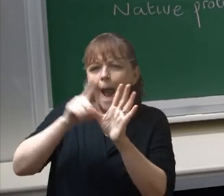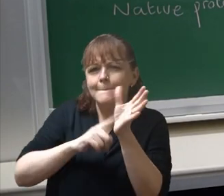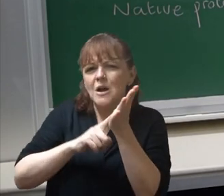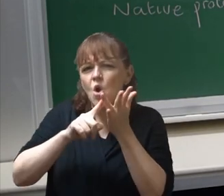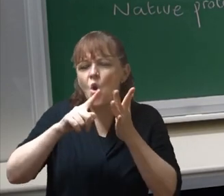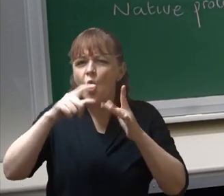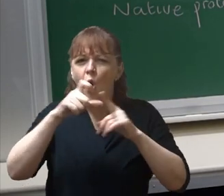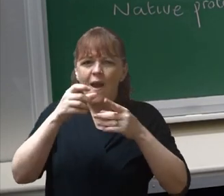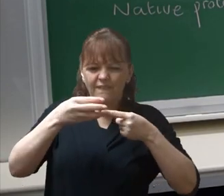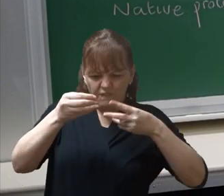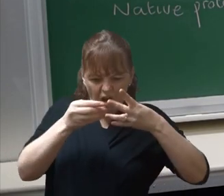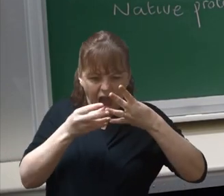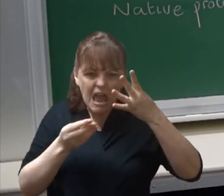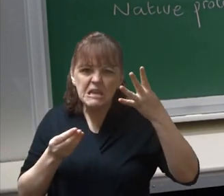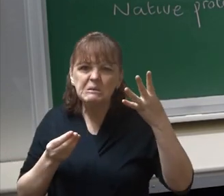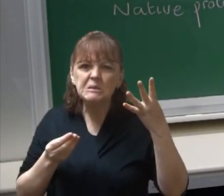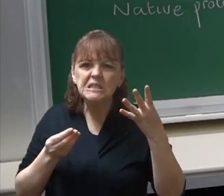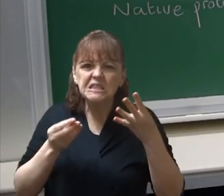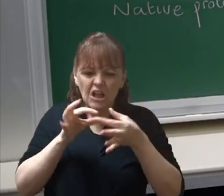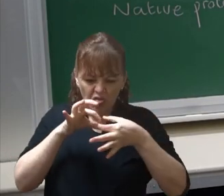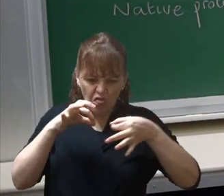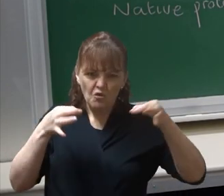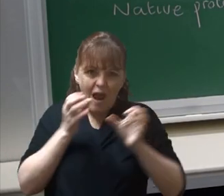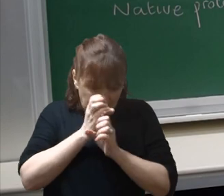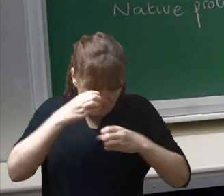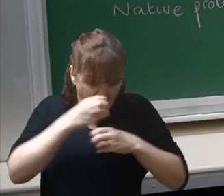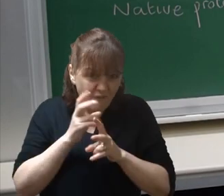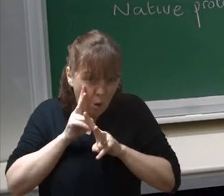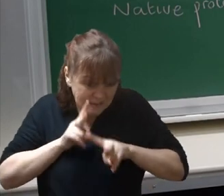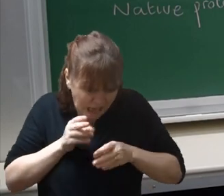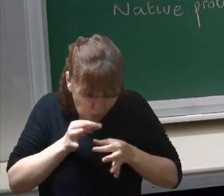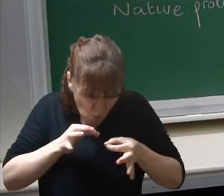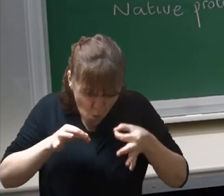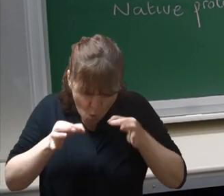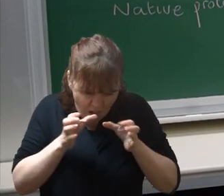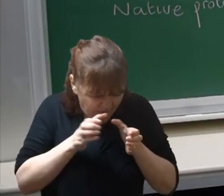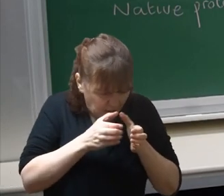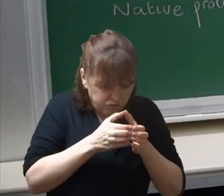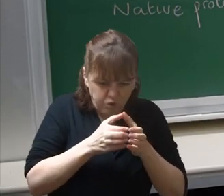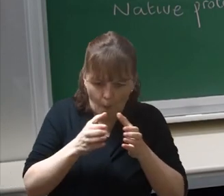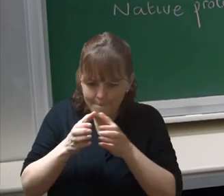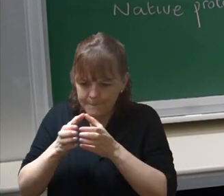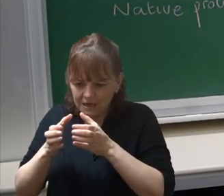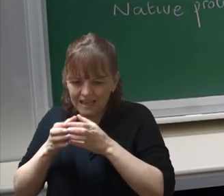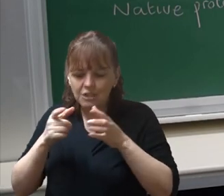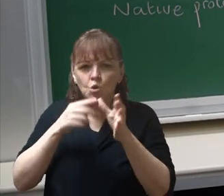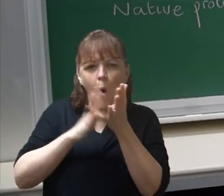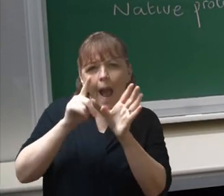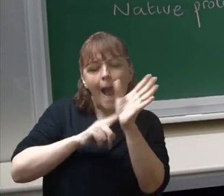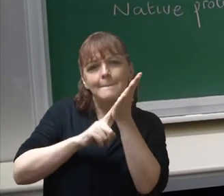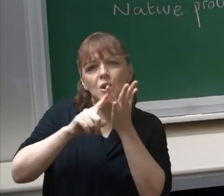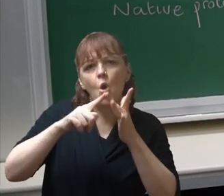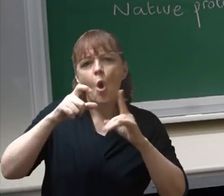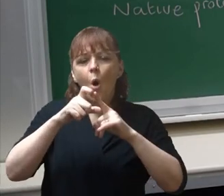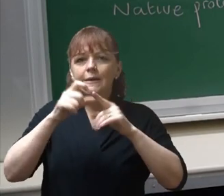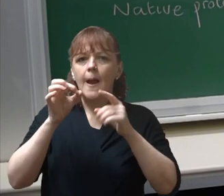fibres Amyloid fibrils Threads wound under a microscope They group into amyloid plaques With no